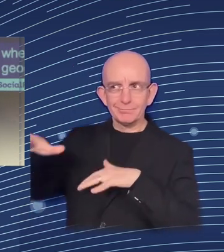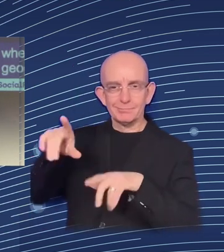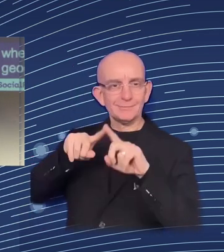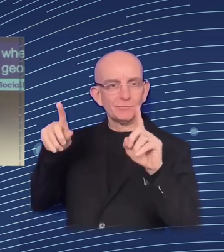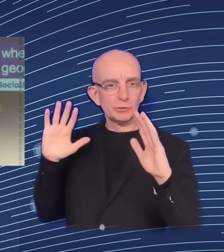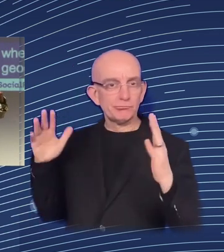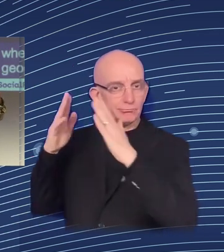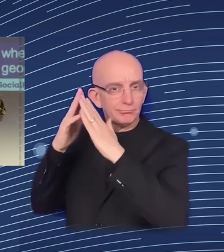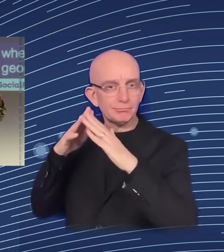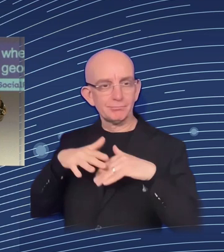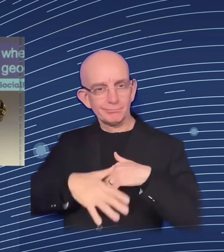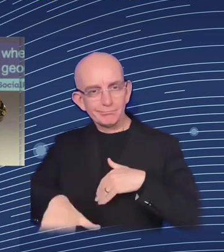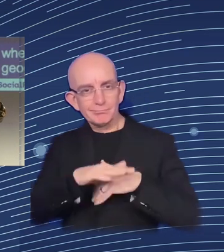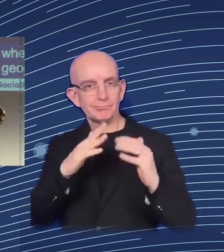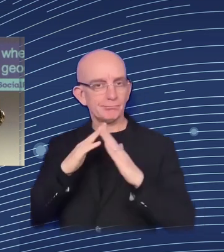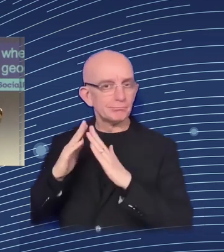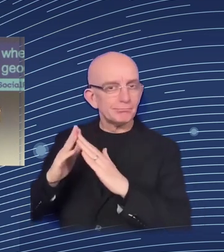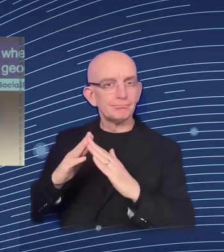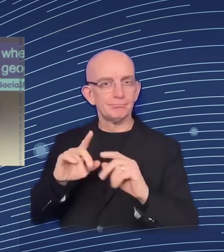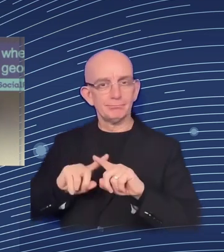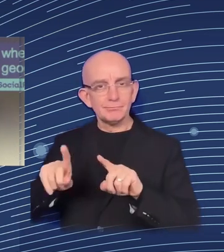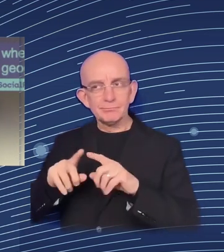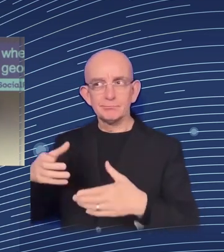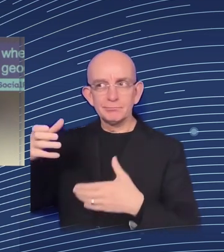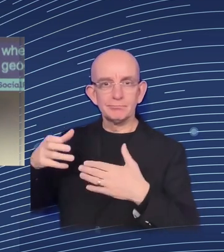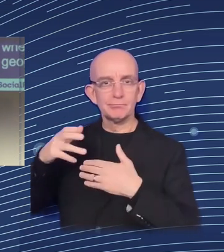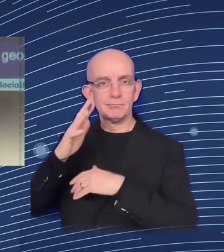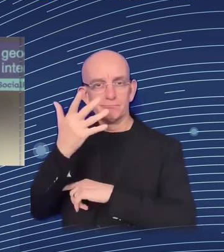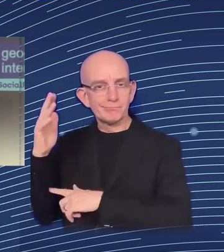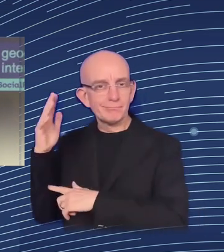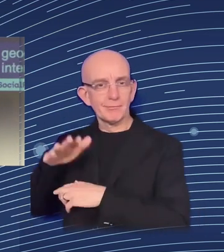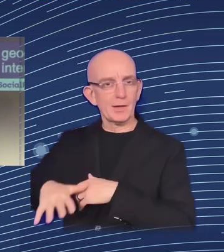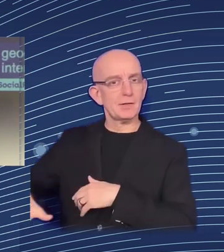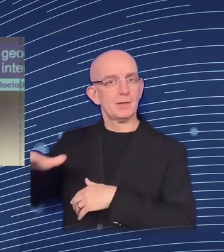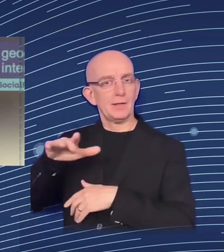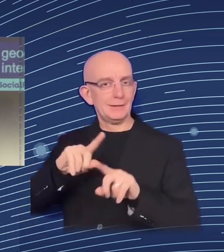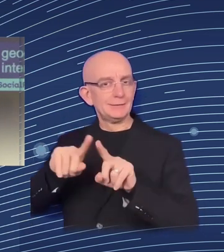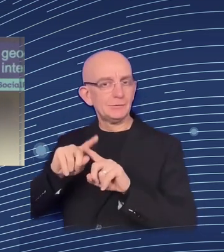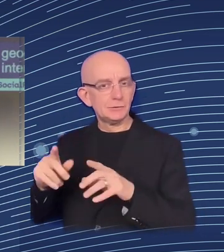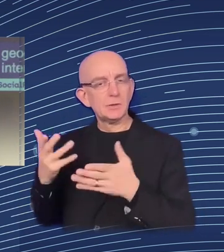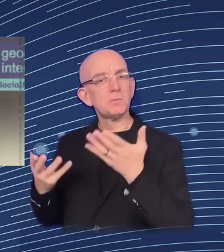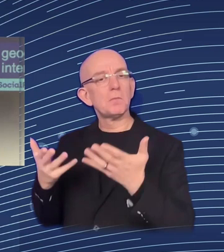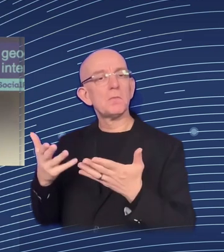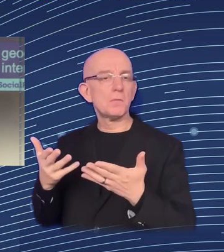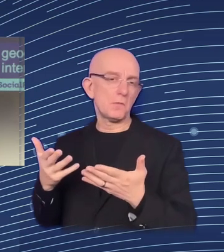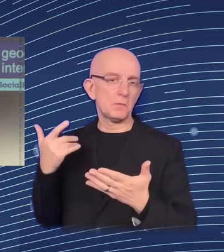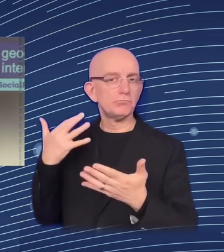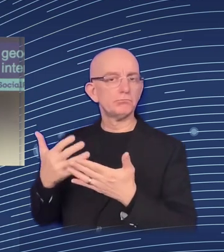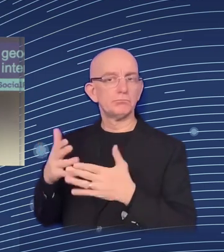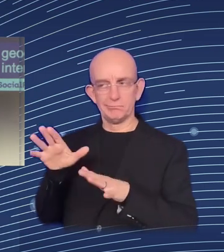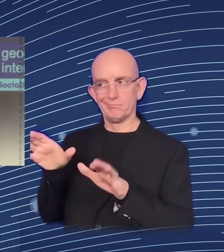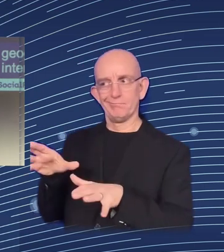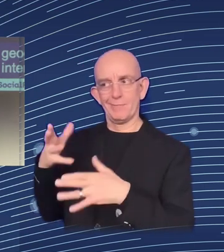that once you finish the intervention, you have to wait for a while and then you ask for social